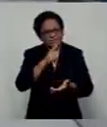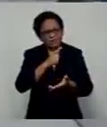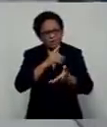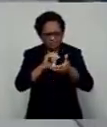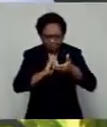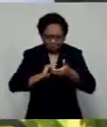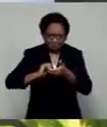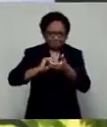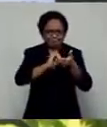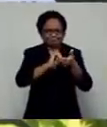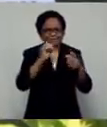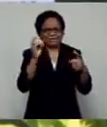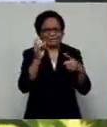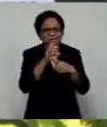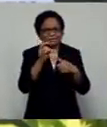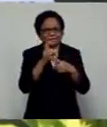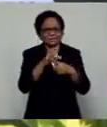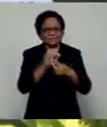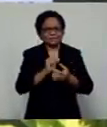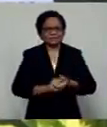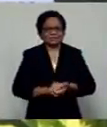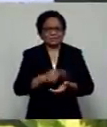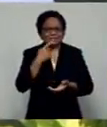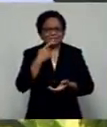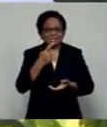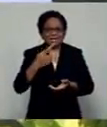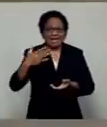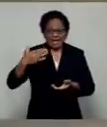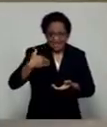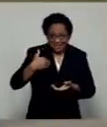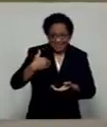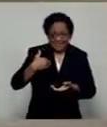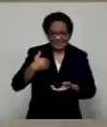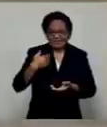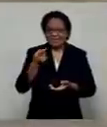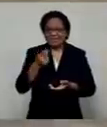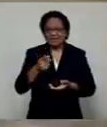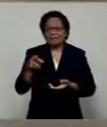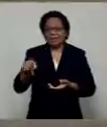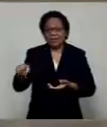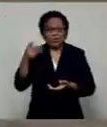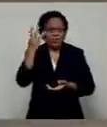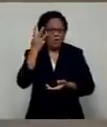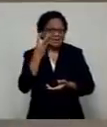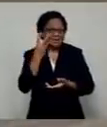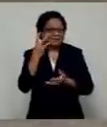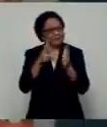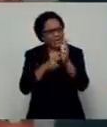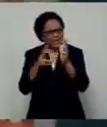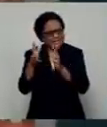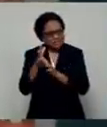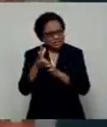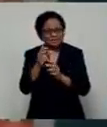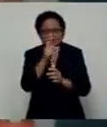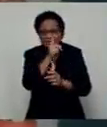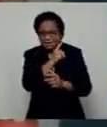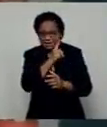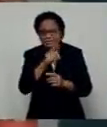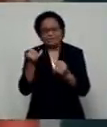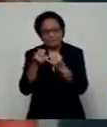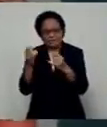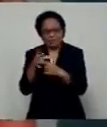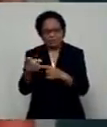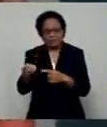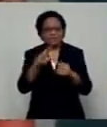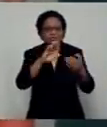together. Susan Gray says that health insecurity of rural women and girls is a tall priority for community female leaders that